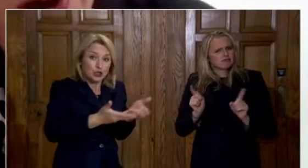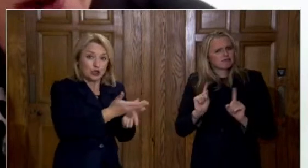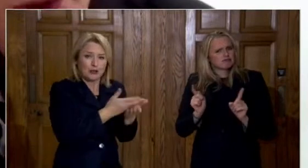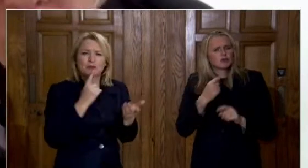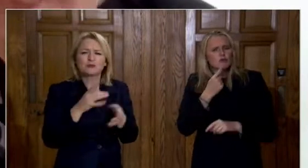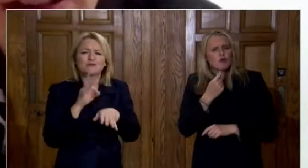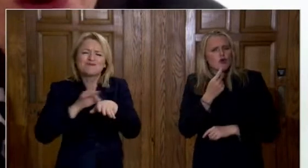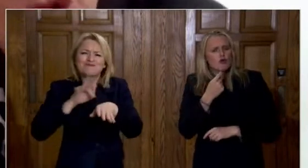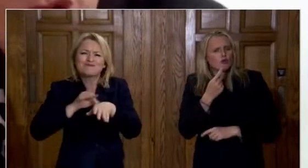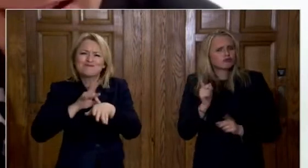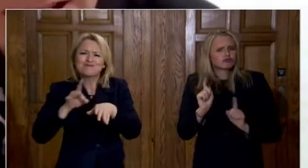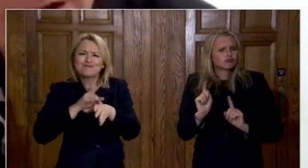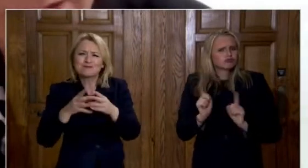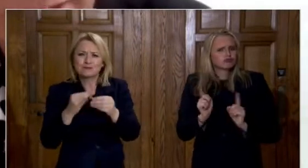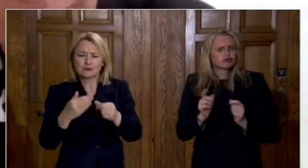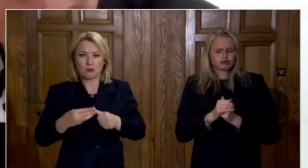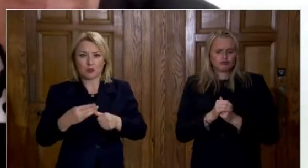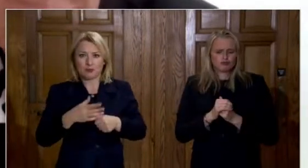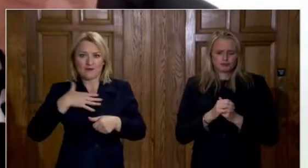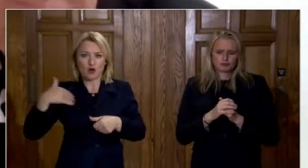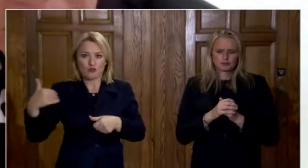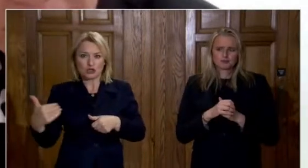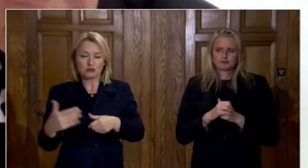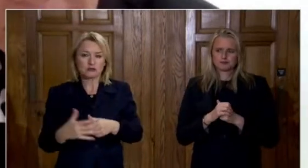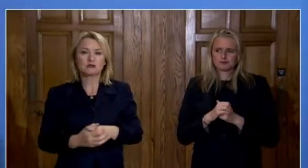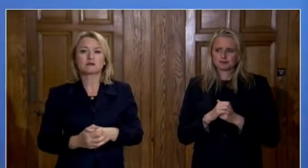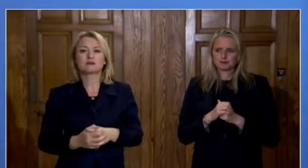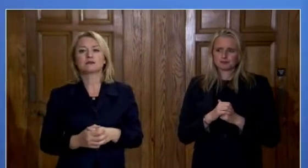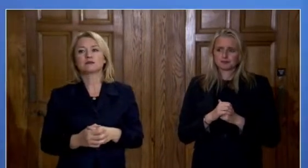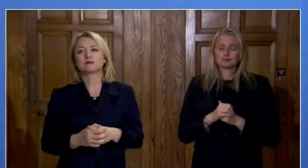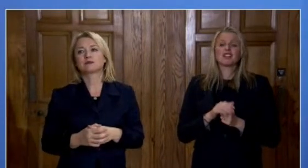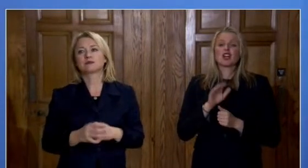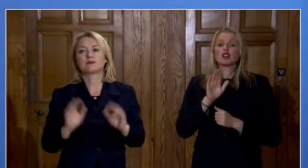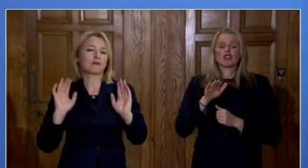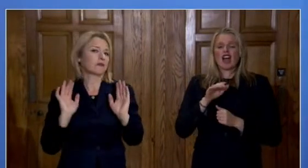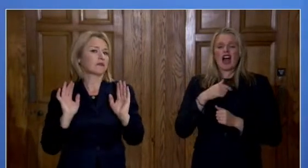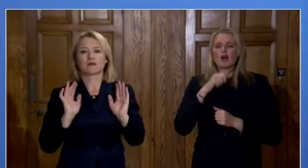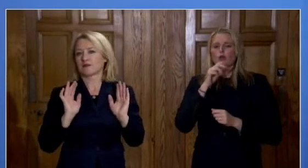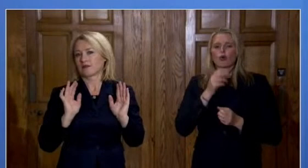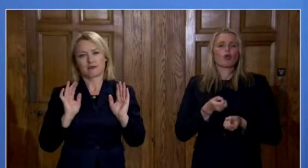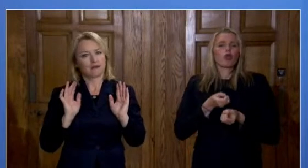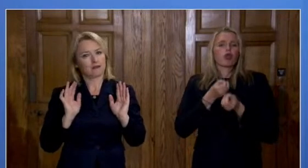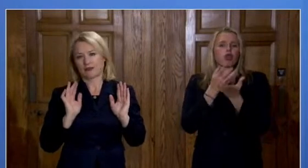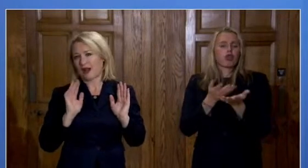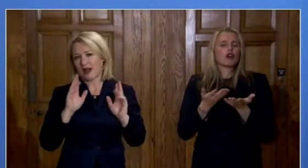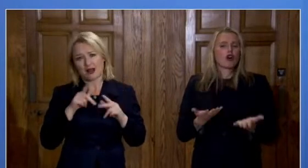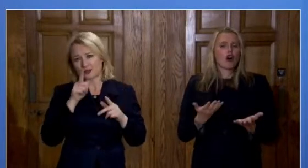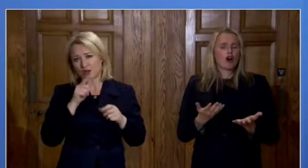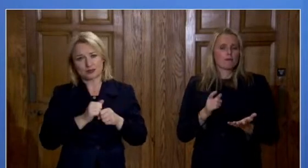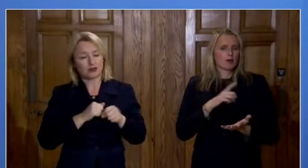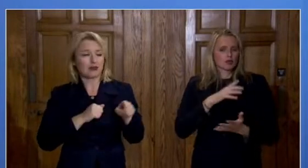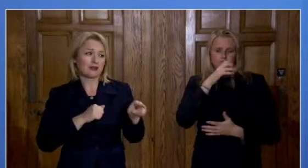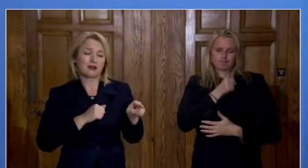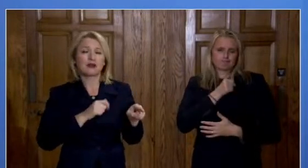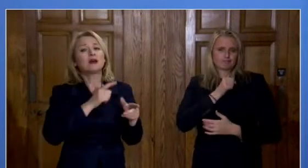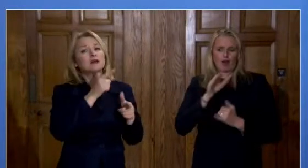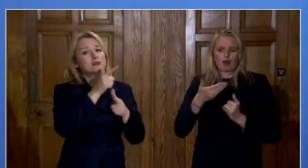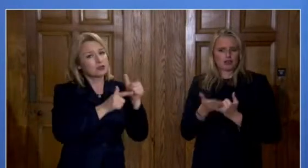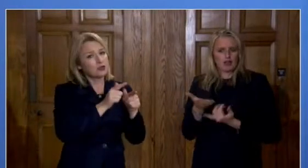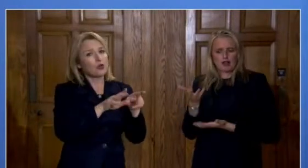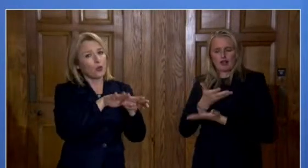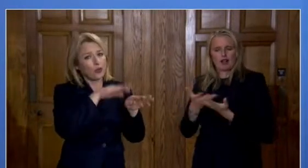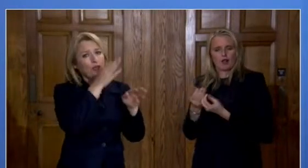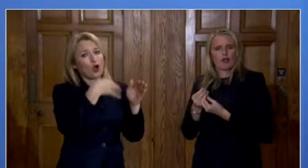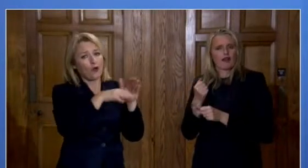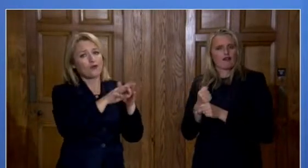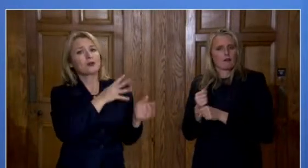you proposing or considering um tracy i don't want to preempt that that discussion i never have from this podium because i don't